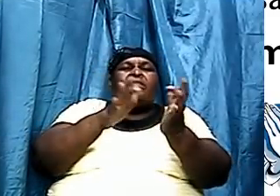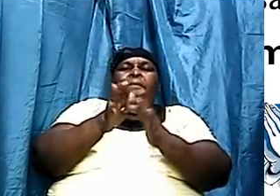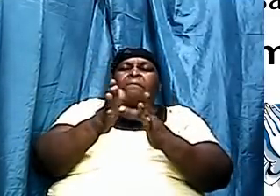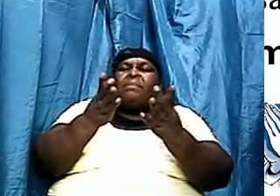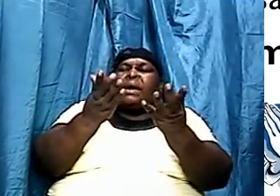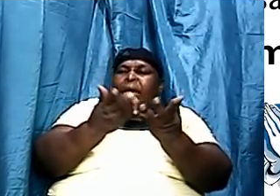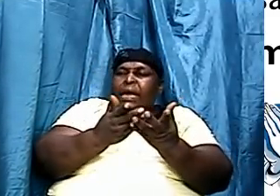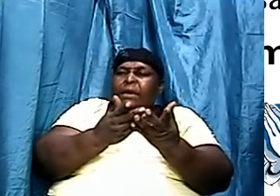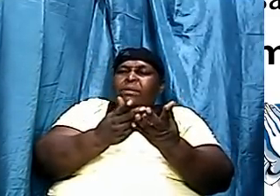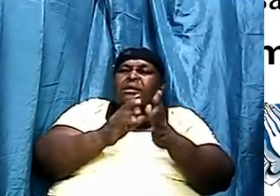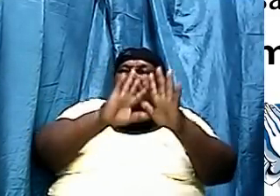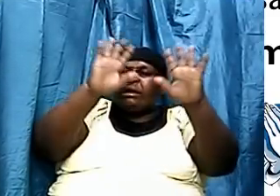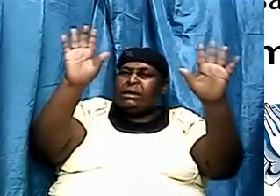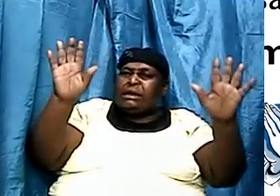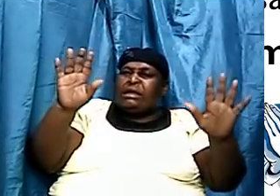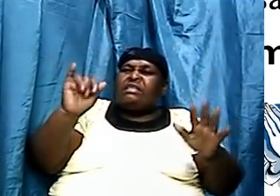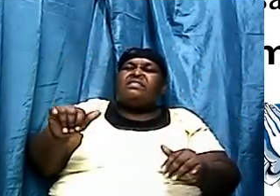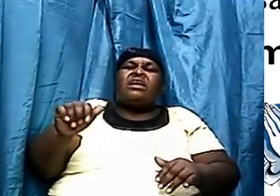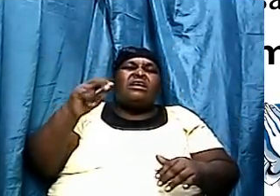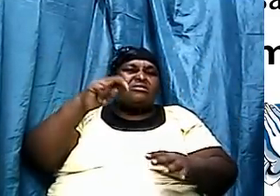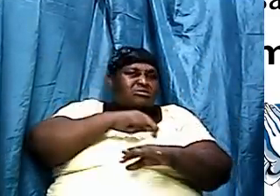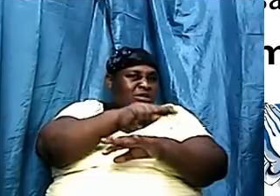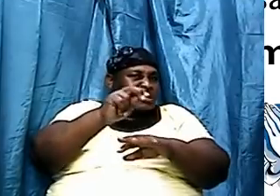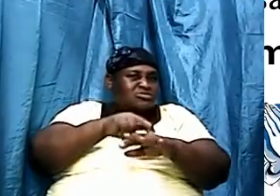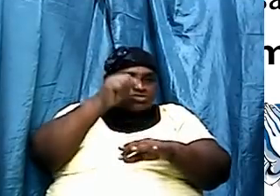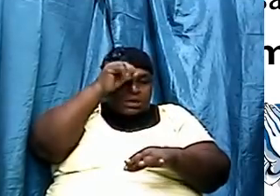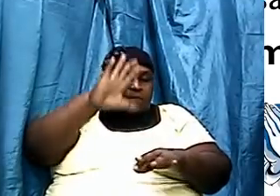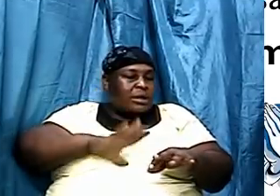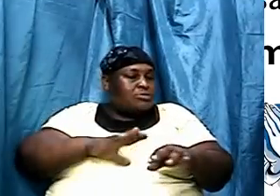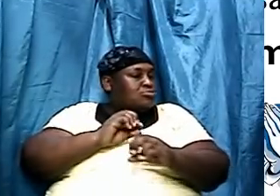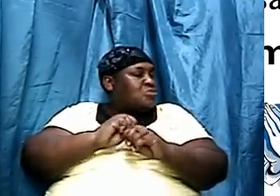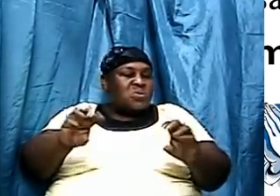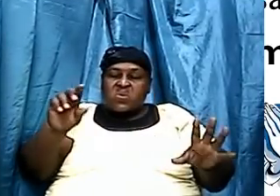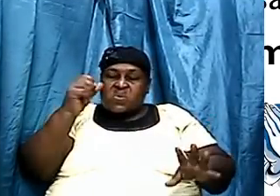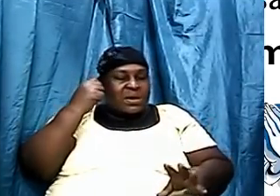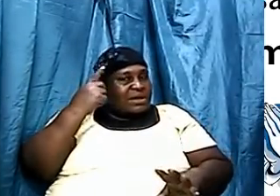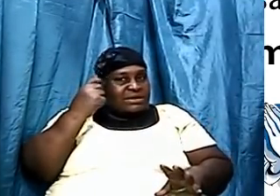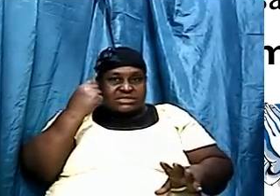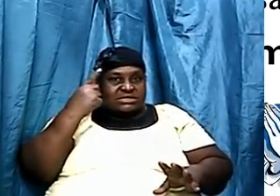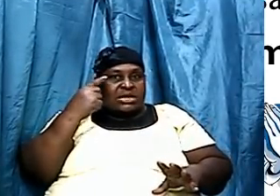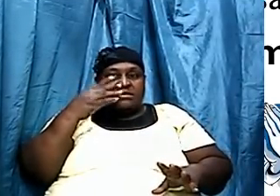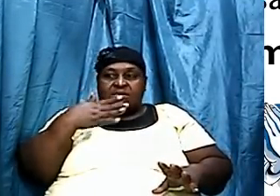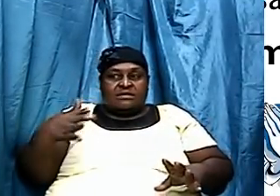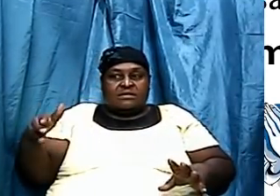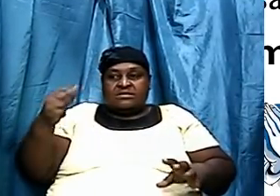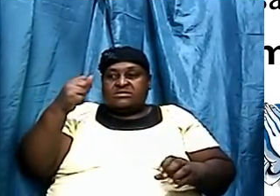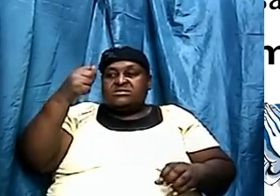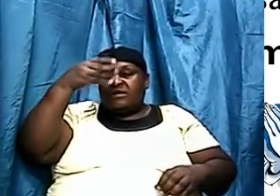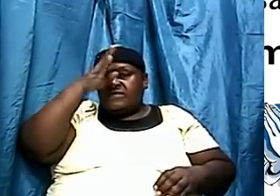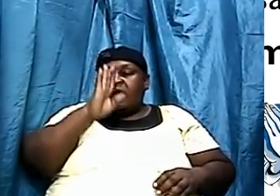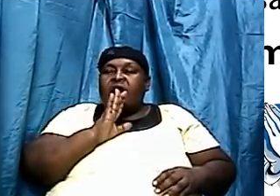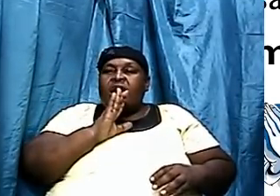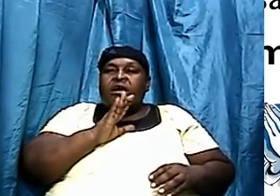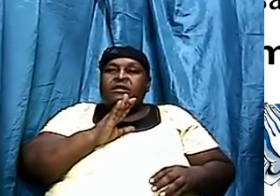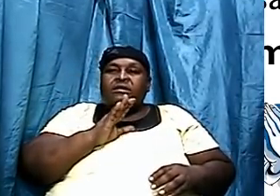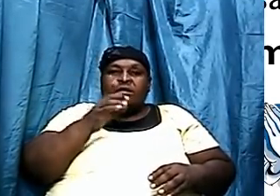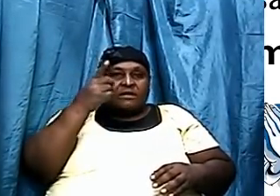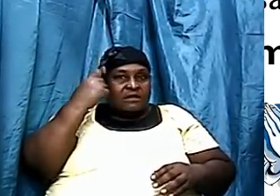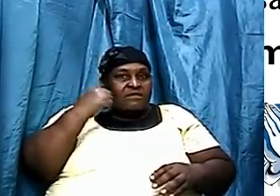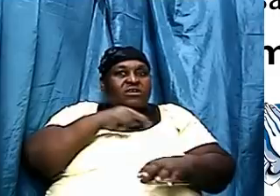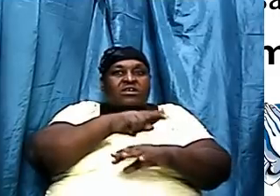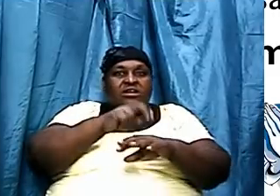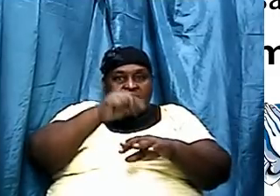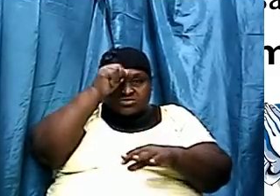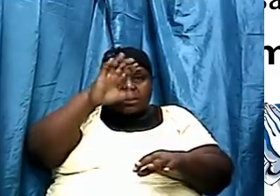that the natural man understands not the things of the spirit, because they are spiritually discerned to him. To him it is foolishness.